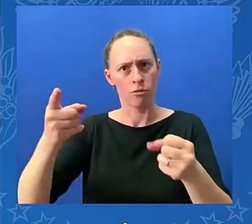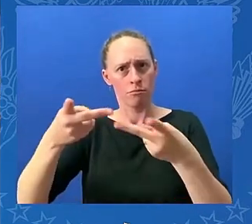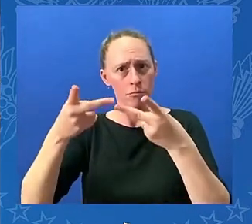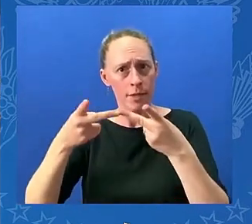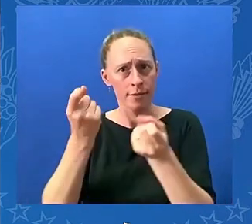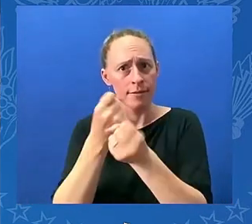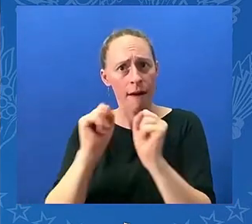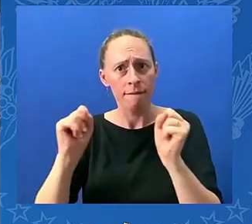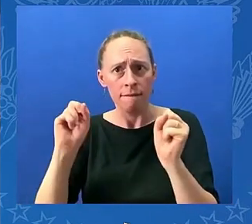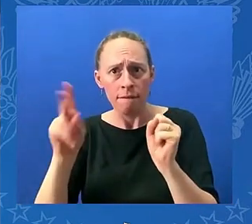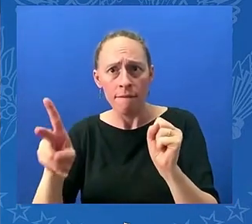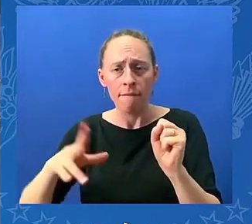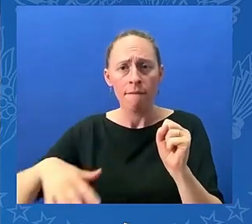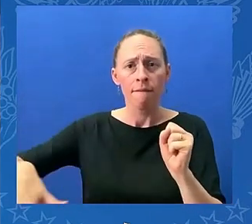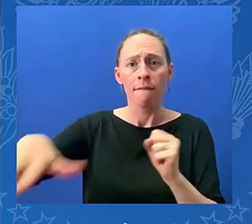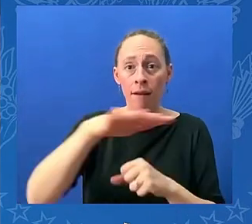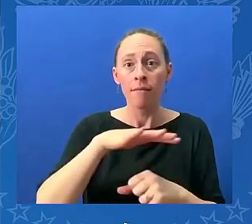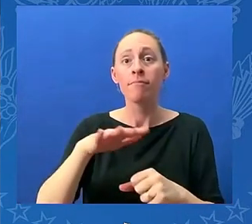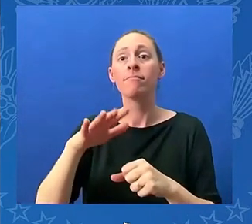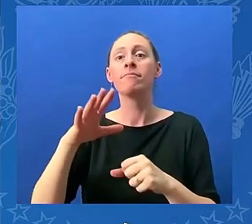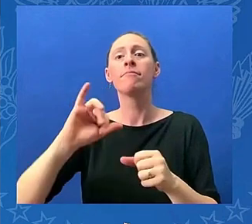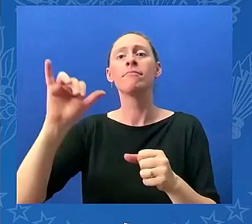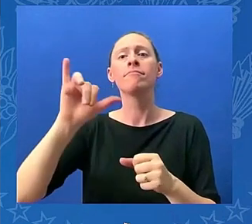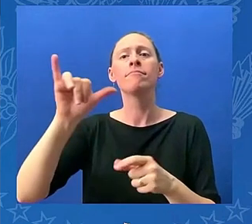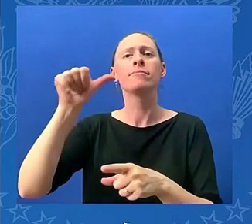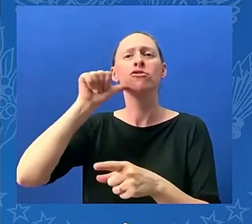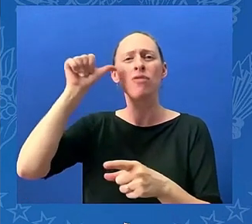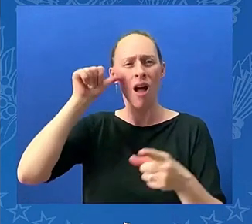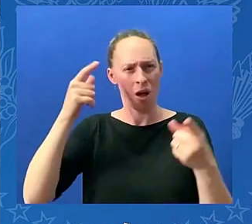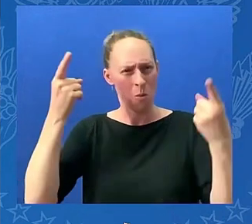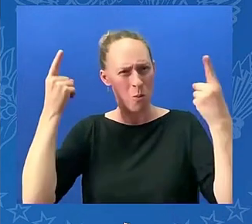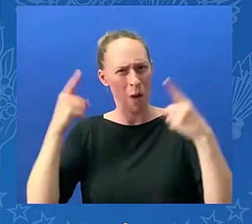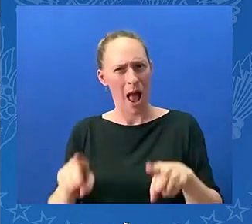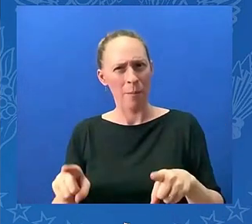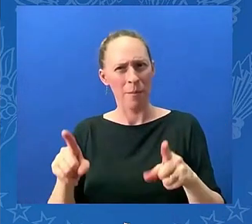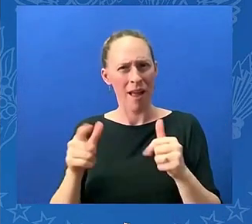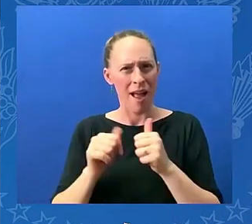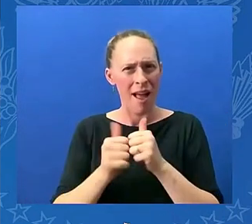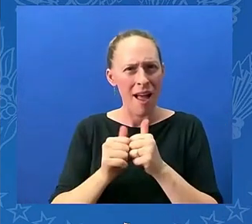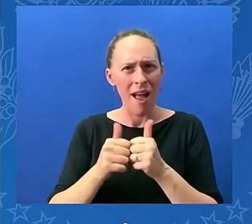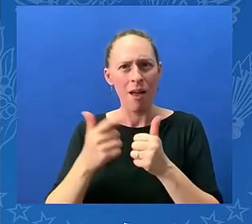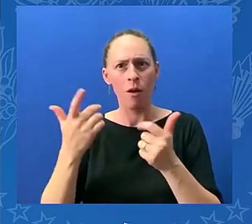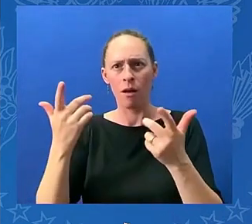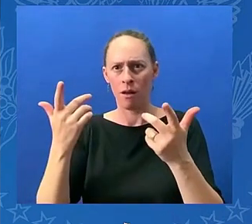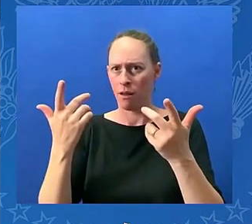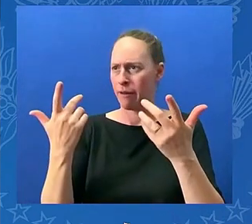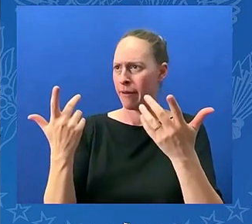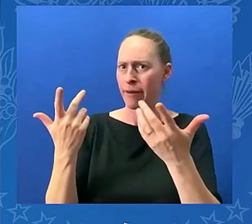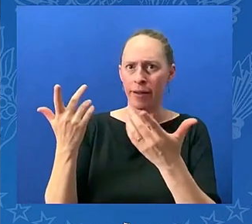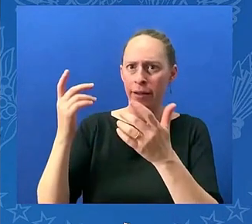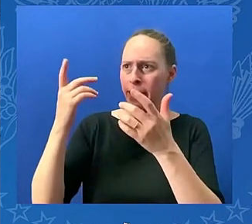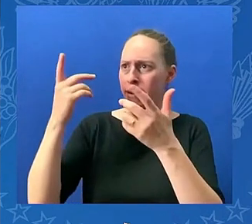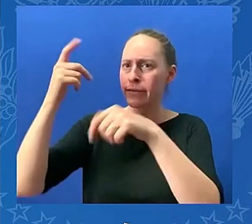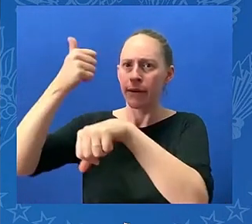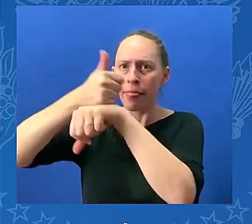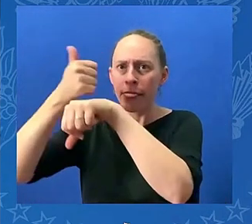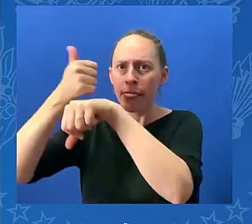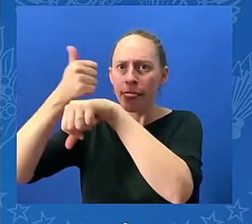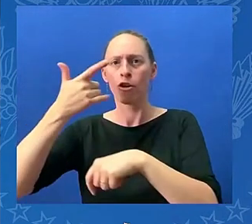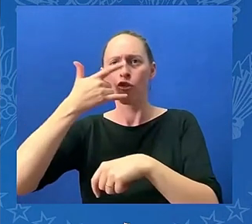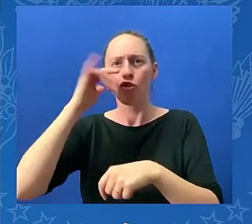assess exactly what happened and we'll share the results of that independent review with the American people as well. And finally,